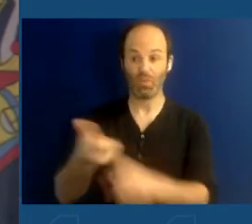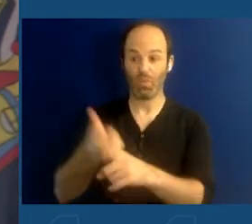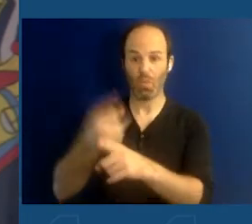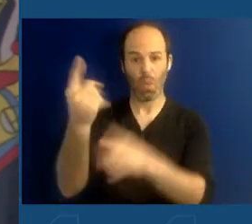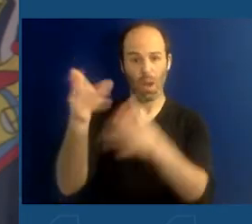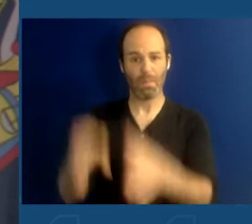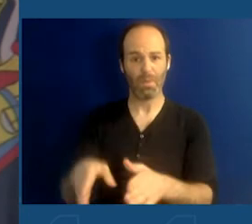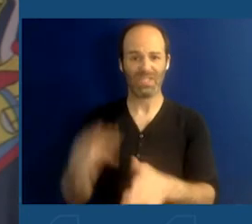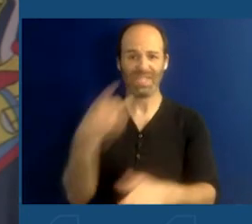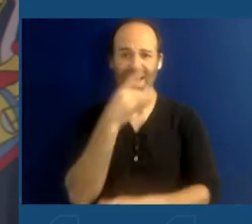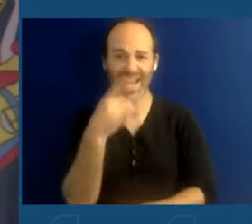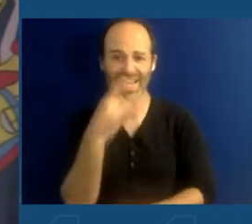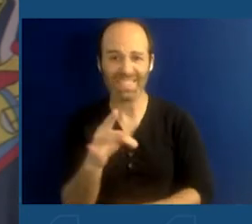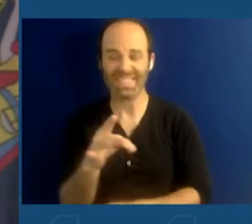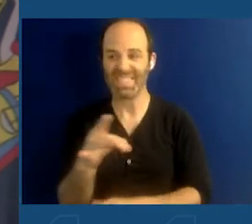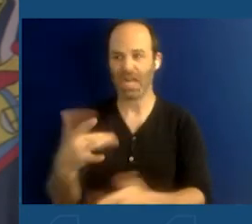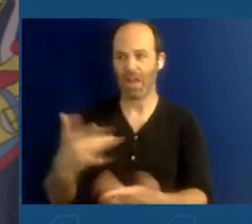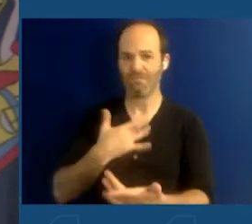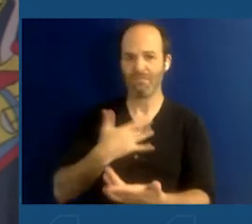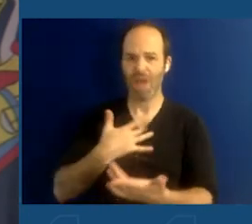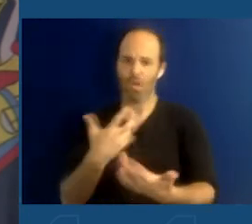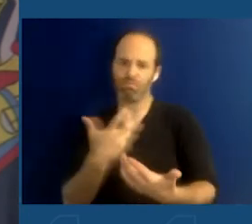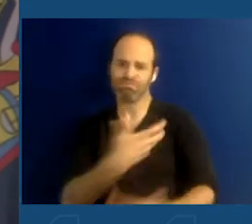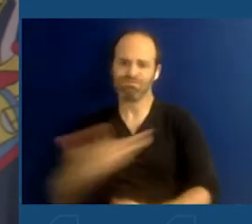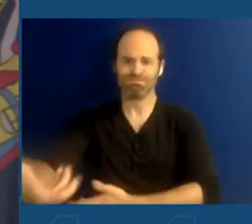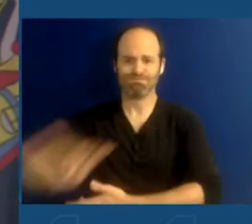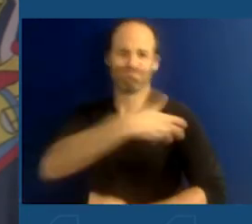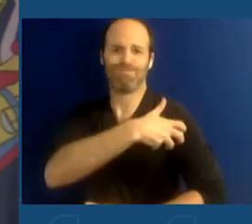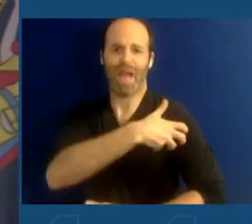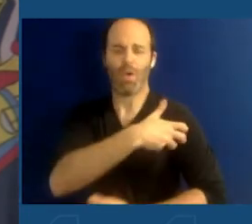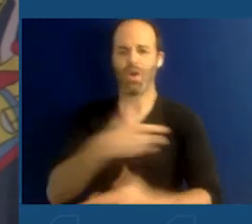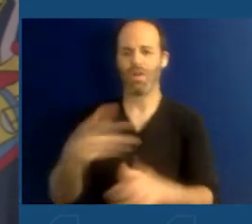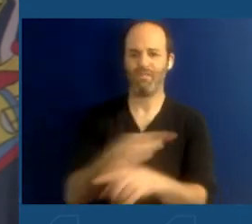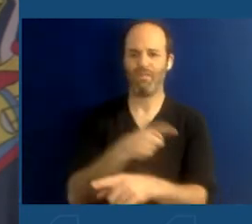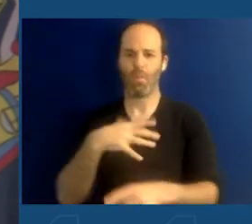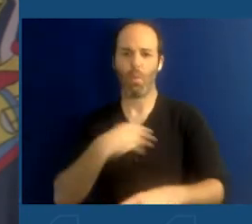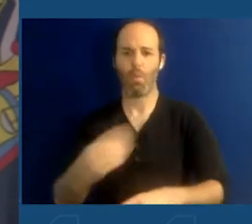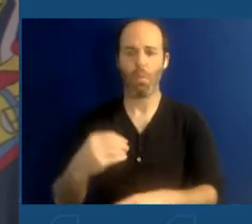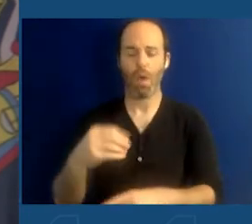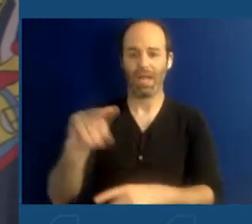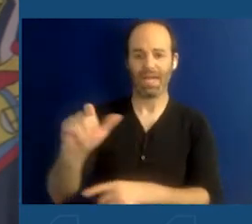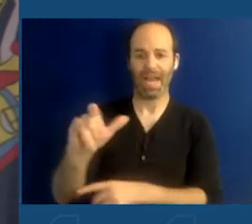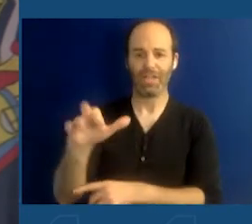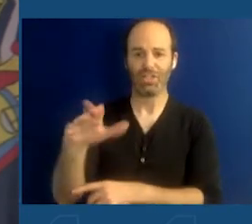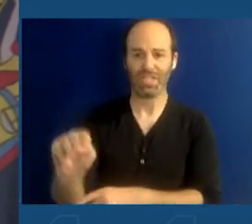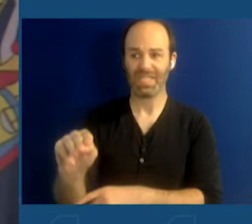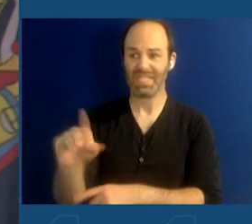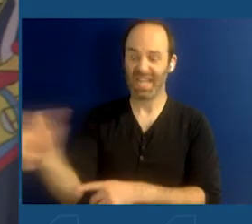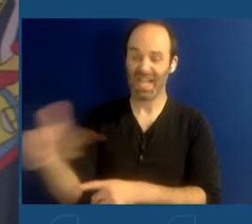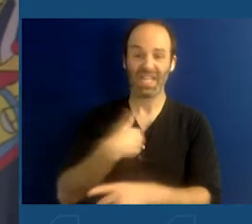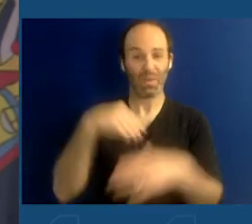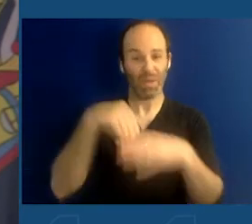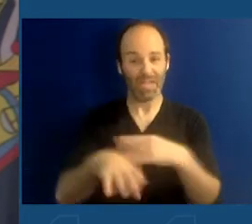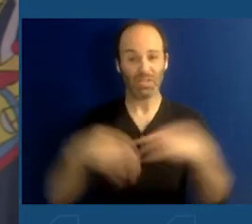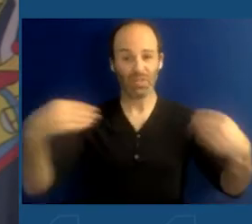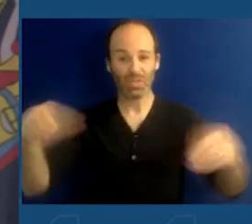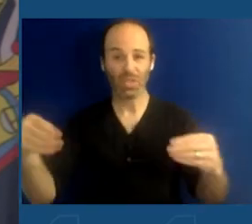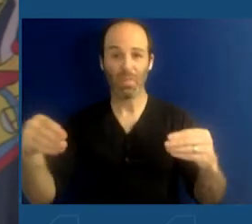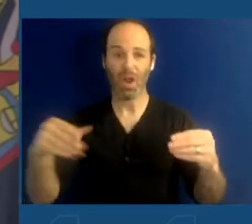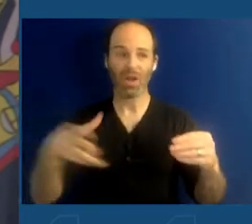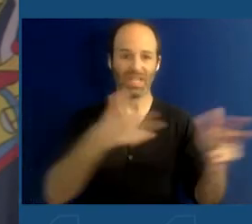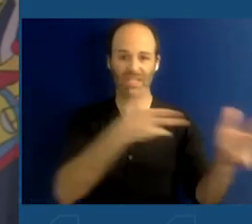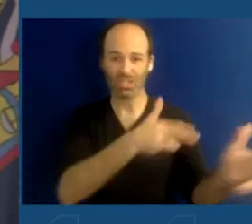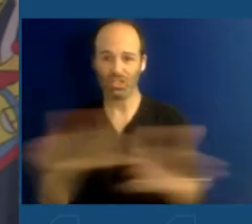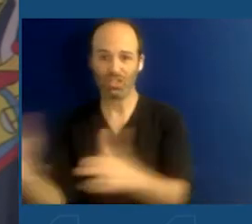radicalized by white supremacists and white nationalist police, he opened fire on a top supermarket in Buffalo literally 11 minutes